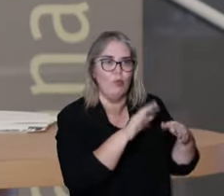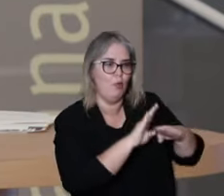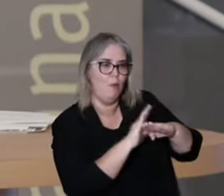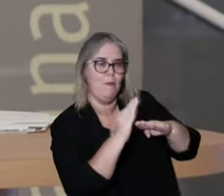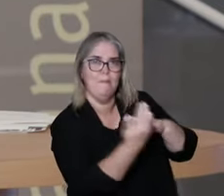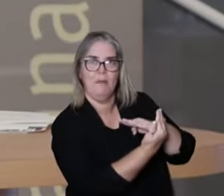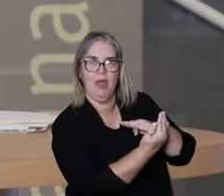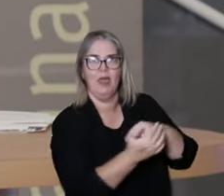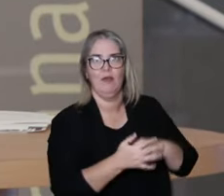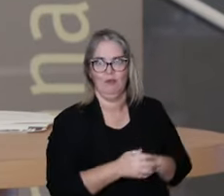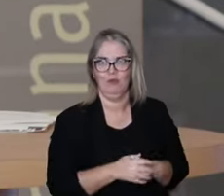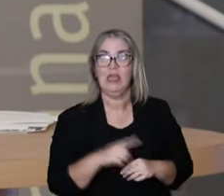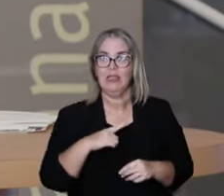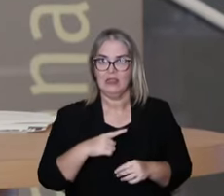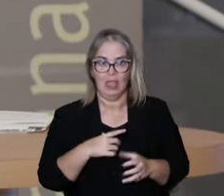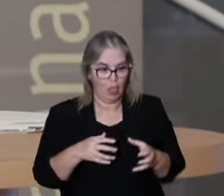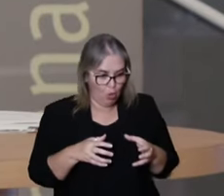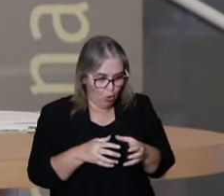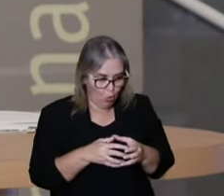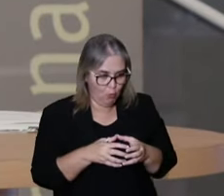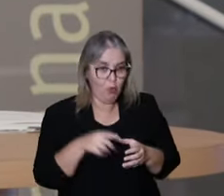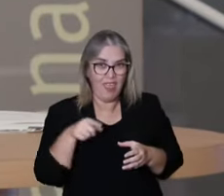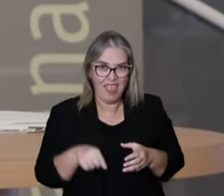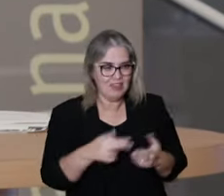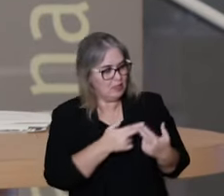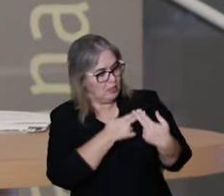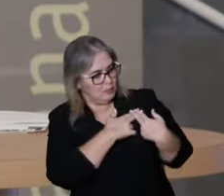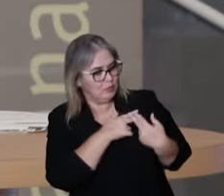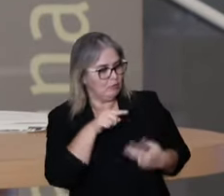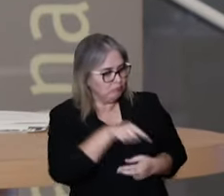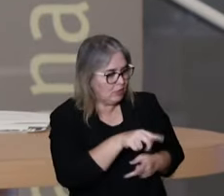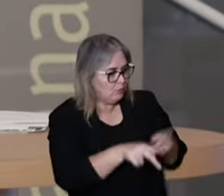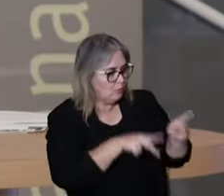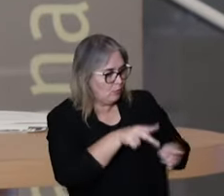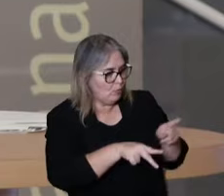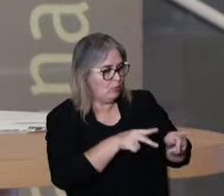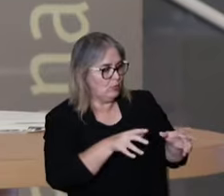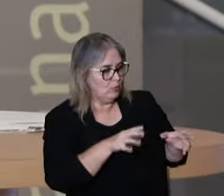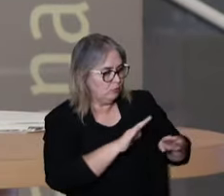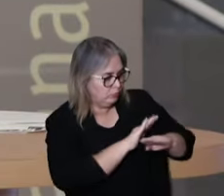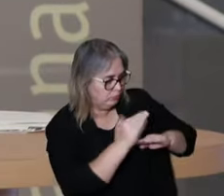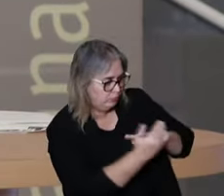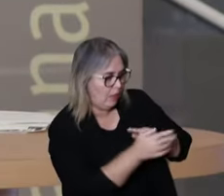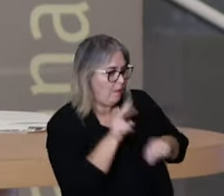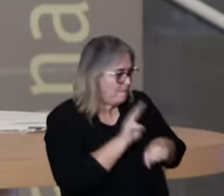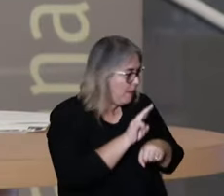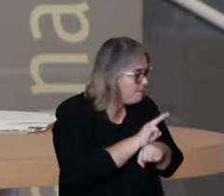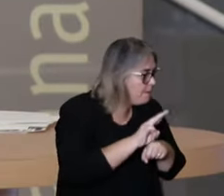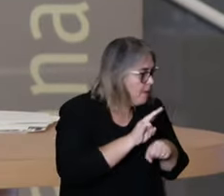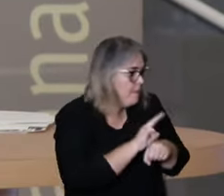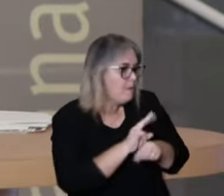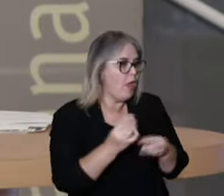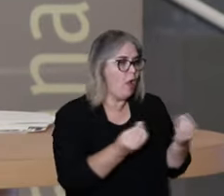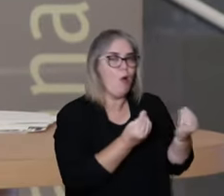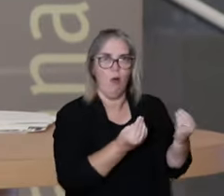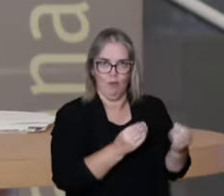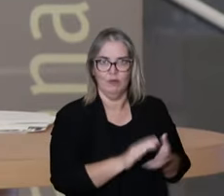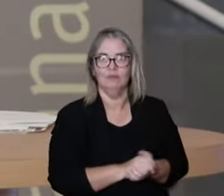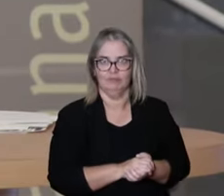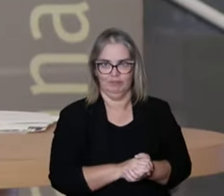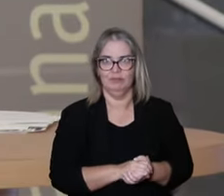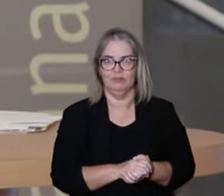a health care team responsible for those people as long as they live in that location. So this is a